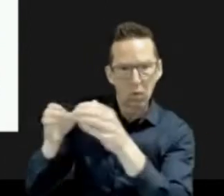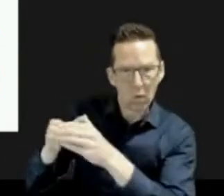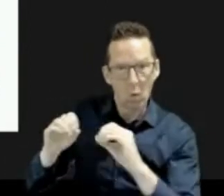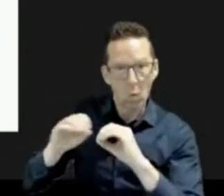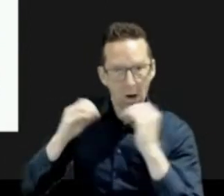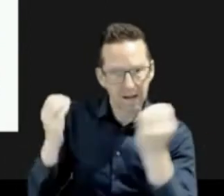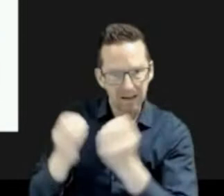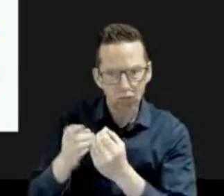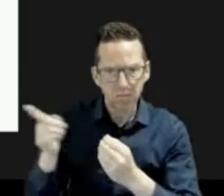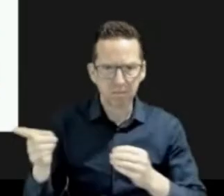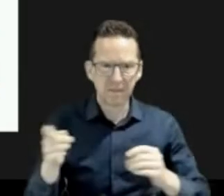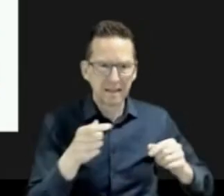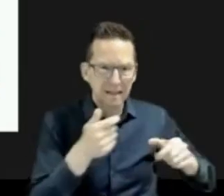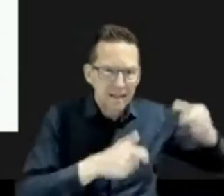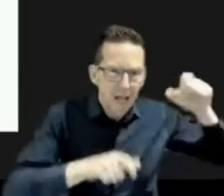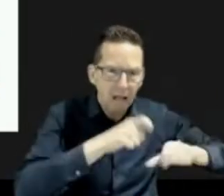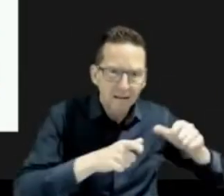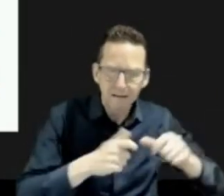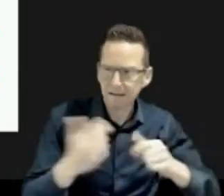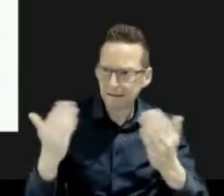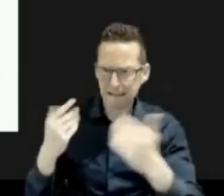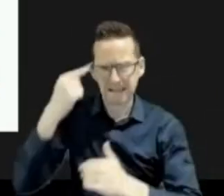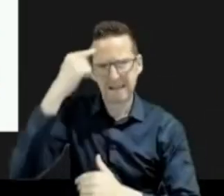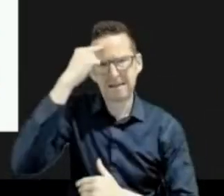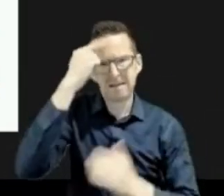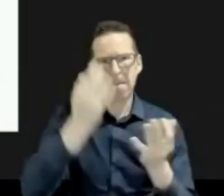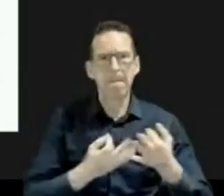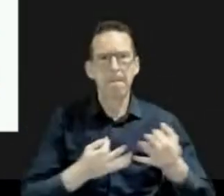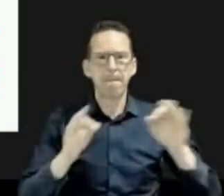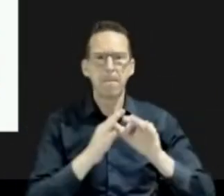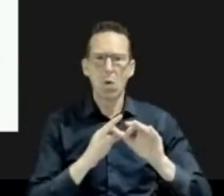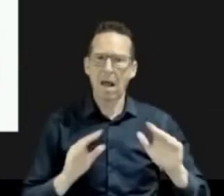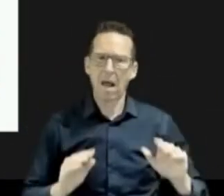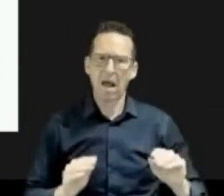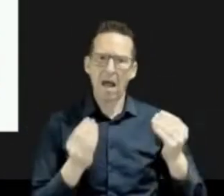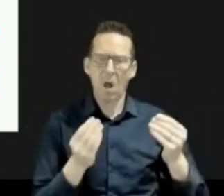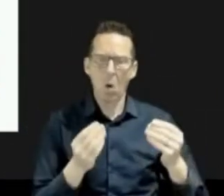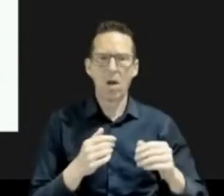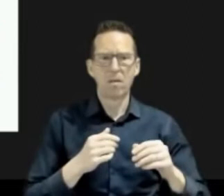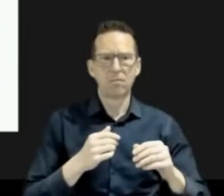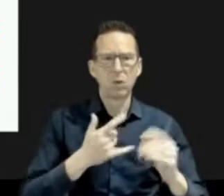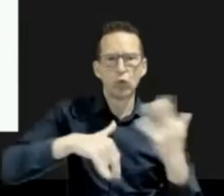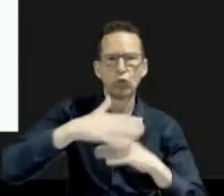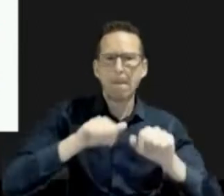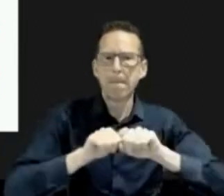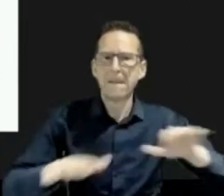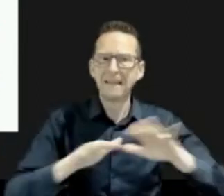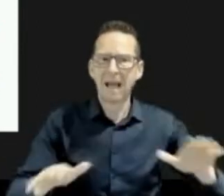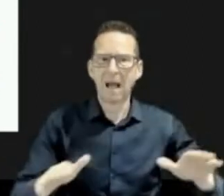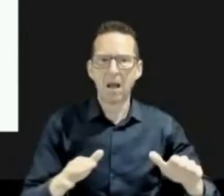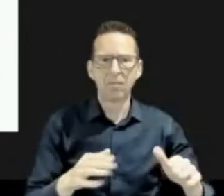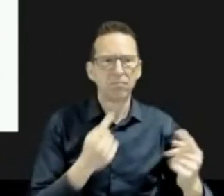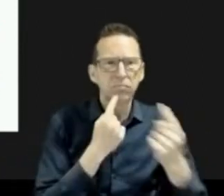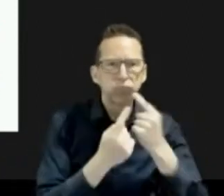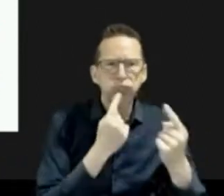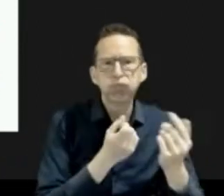with messaging that influences protective action. This would better communicate the magnitude of the risk and is why we're moving